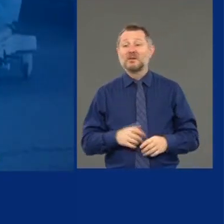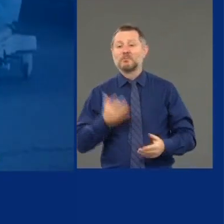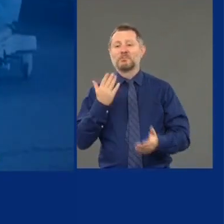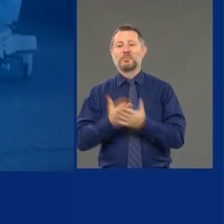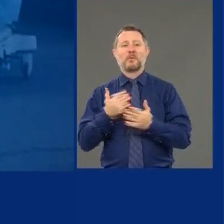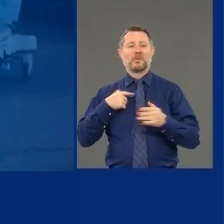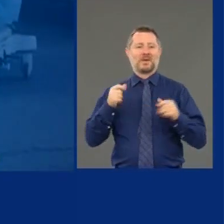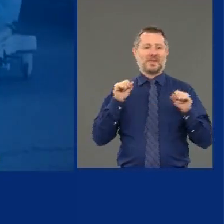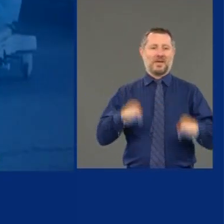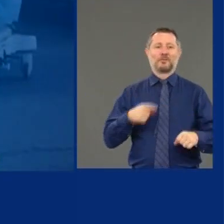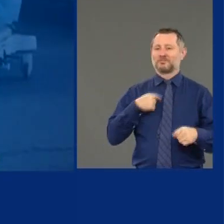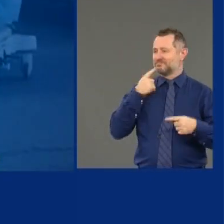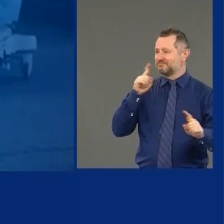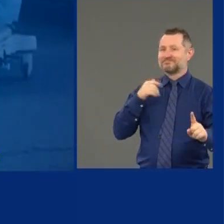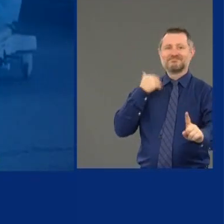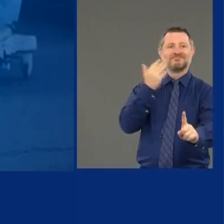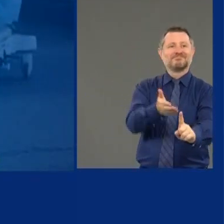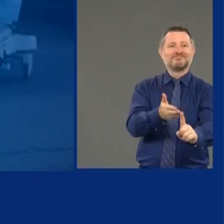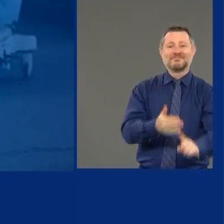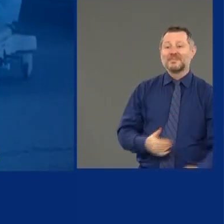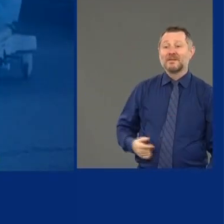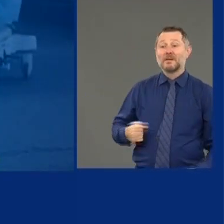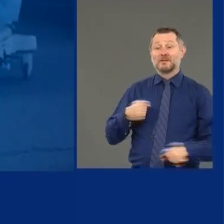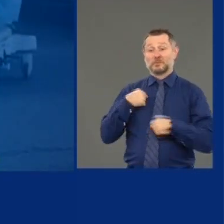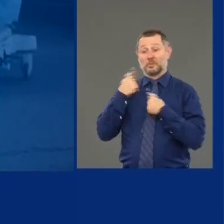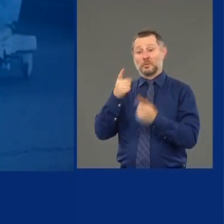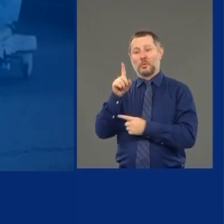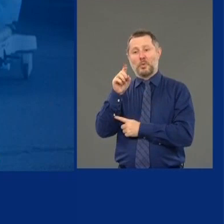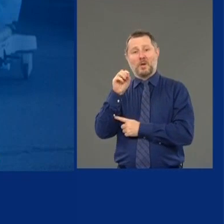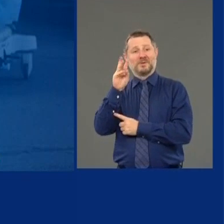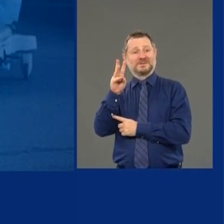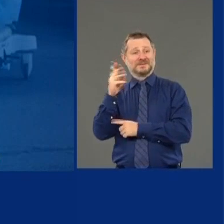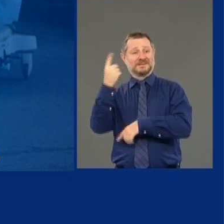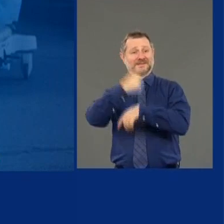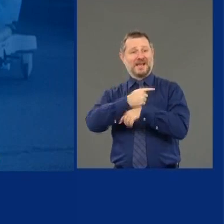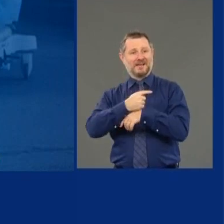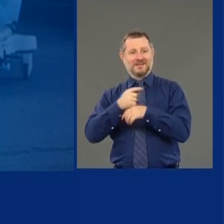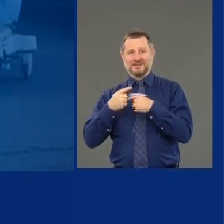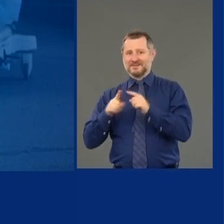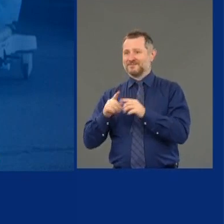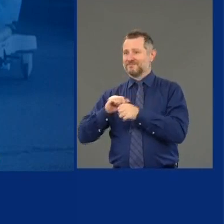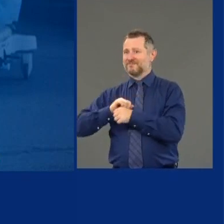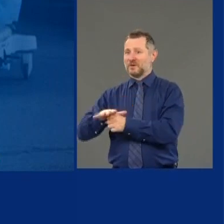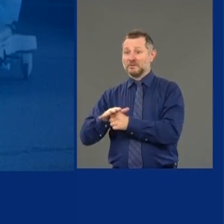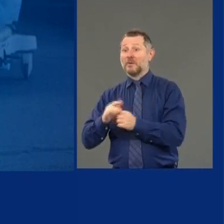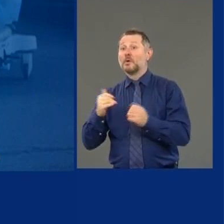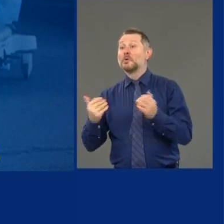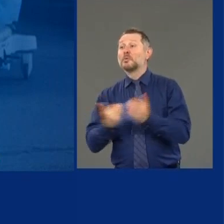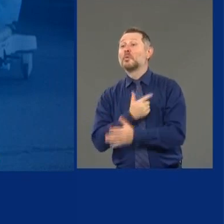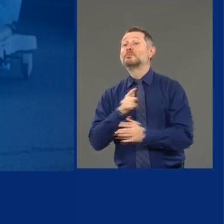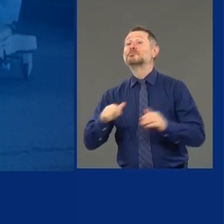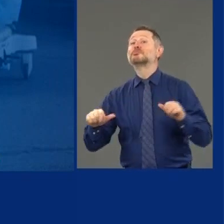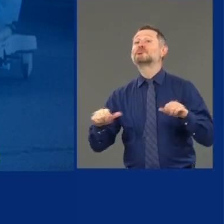of. And over the past 106 days, we confronted another challenge that we had never